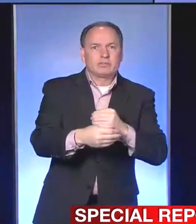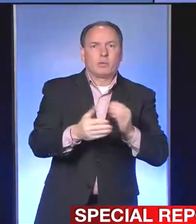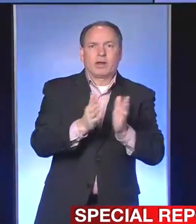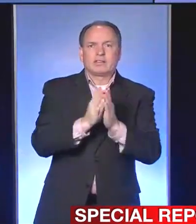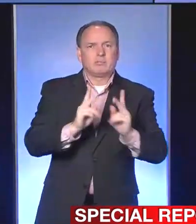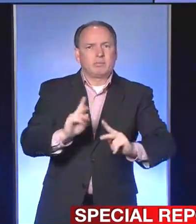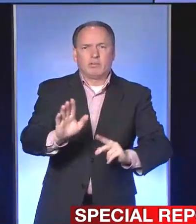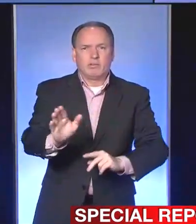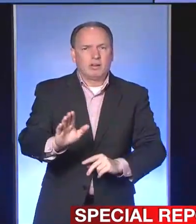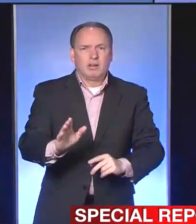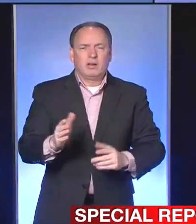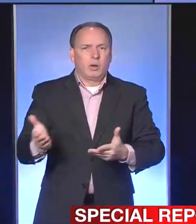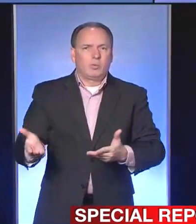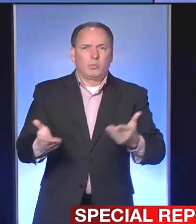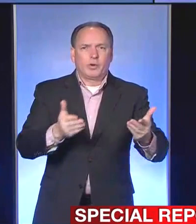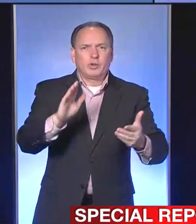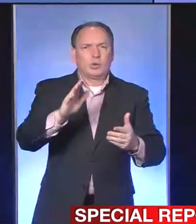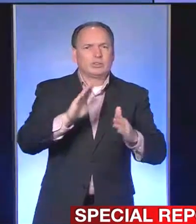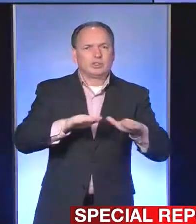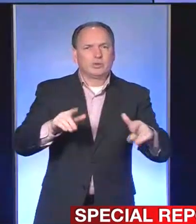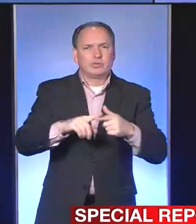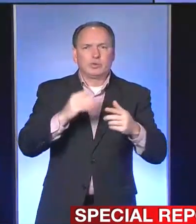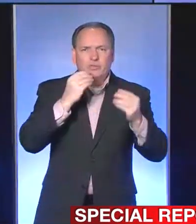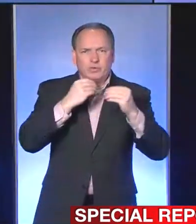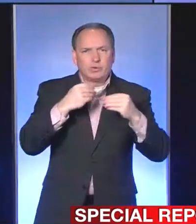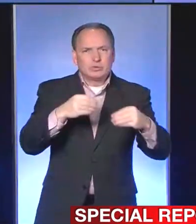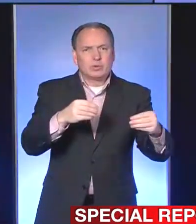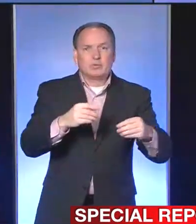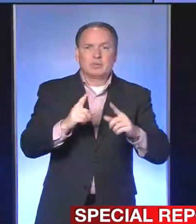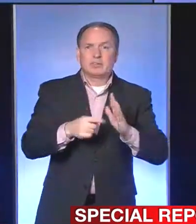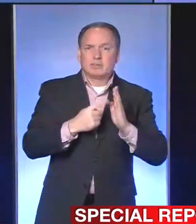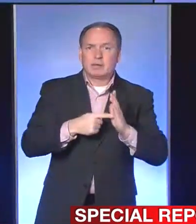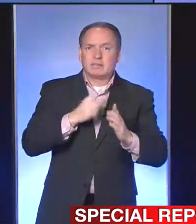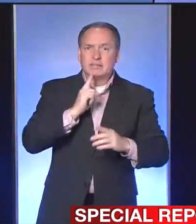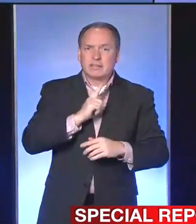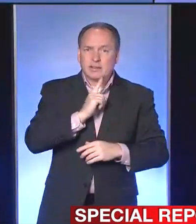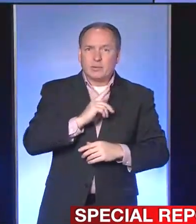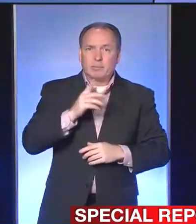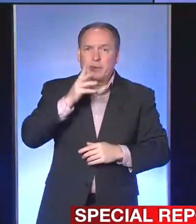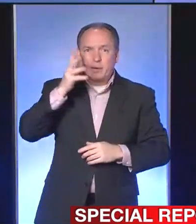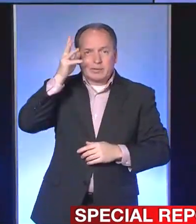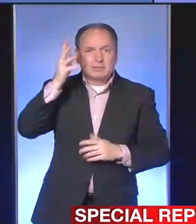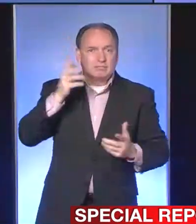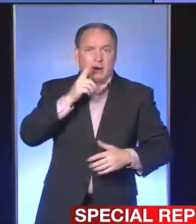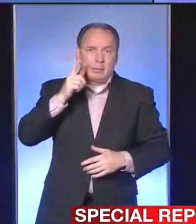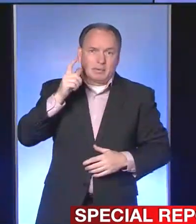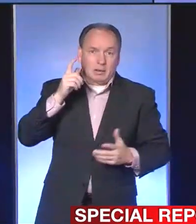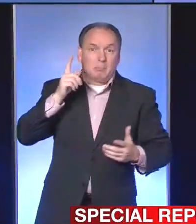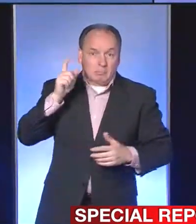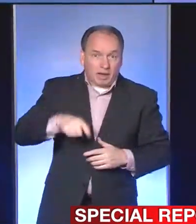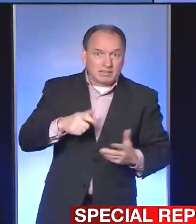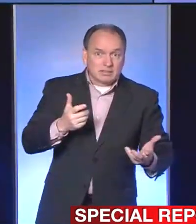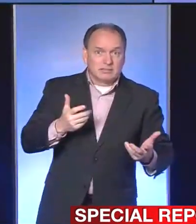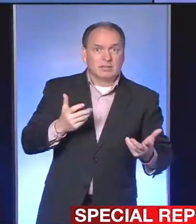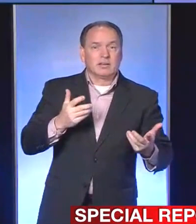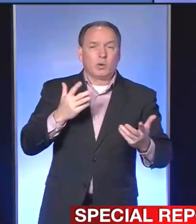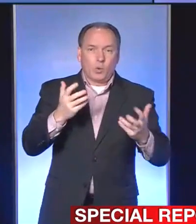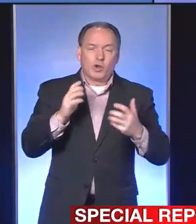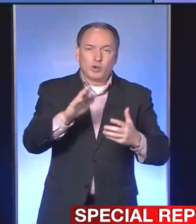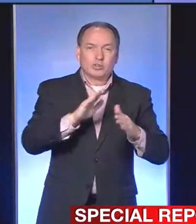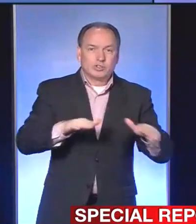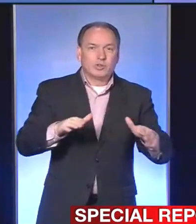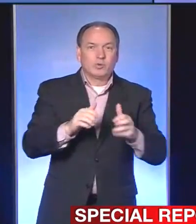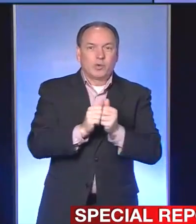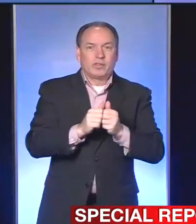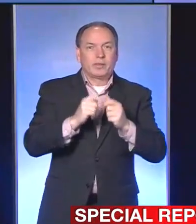take children into grocery stores, but sometimes as a single parent you have no choice and really want you to have your child have a